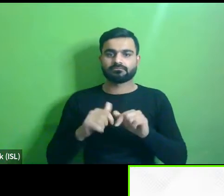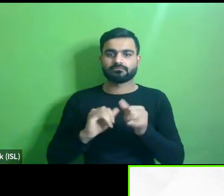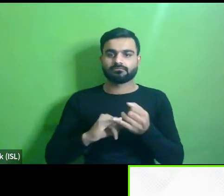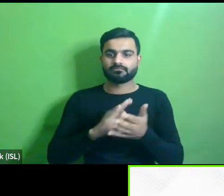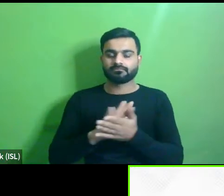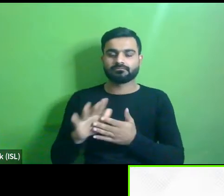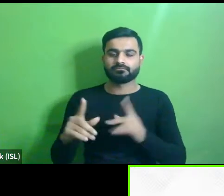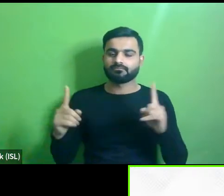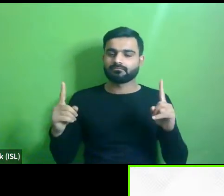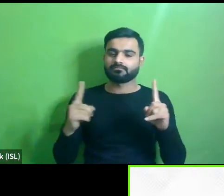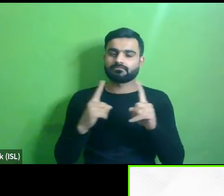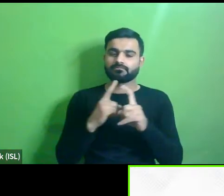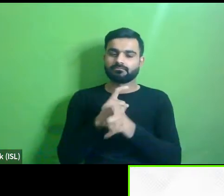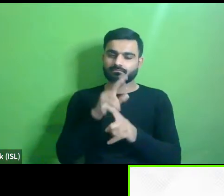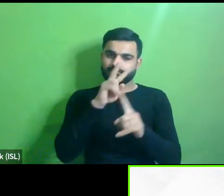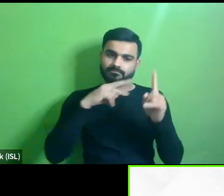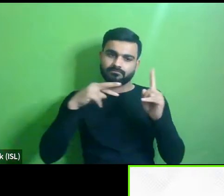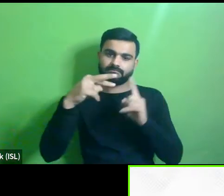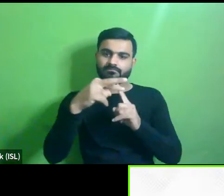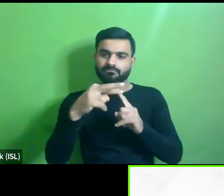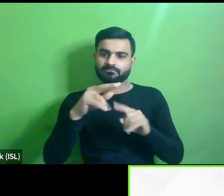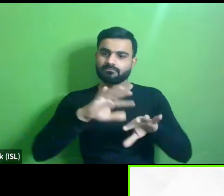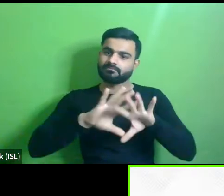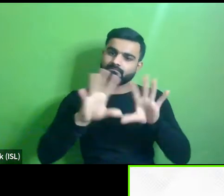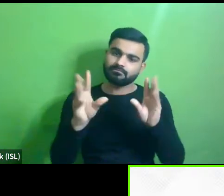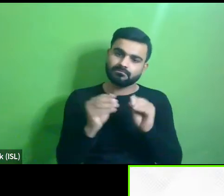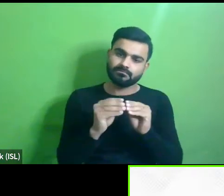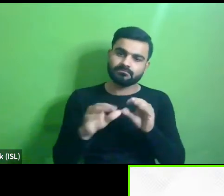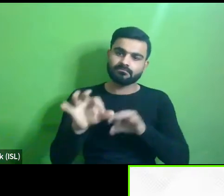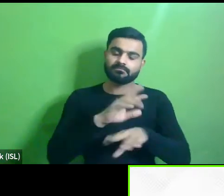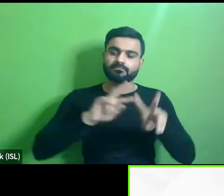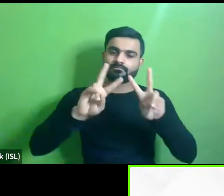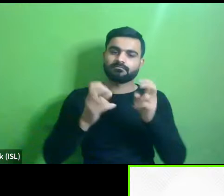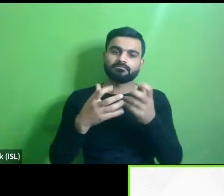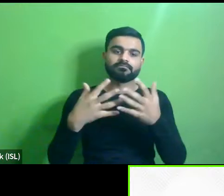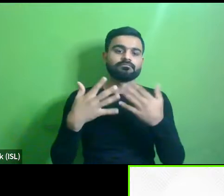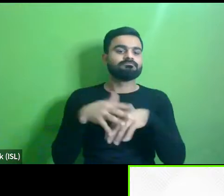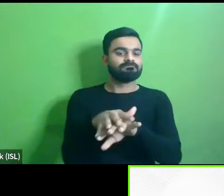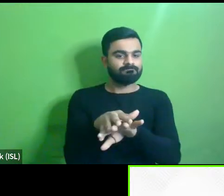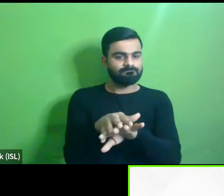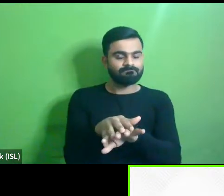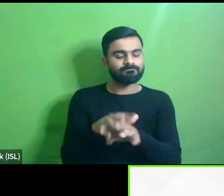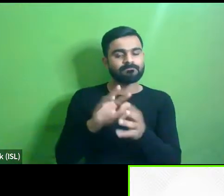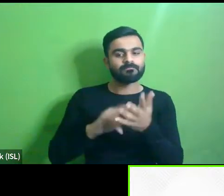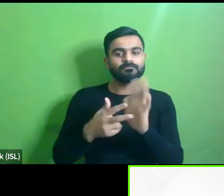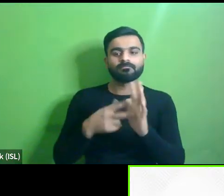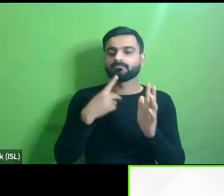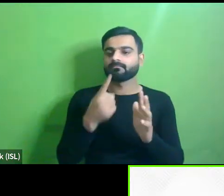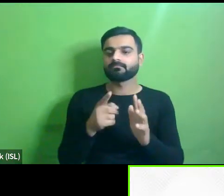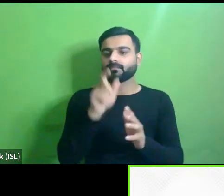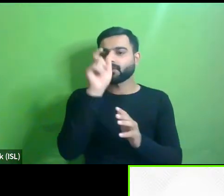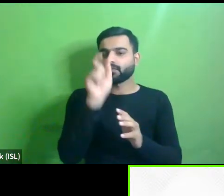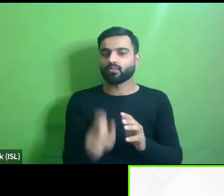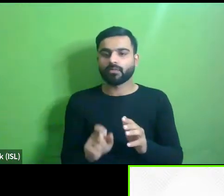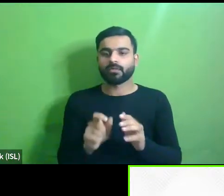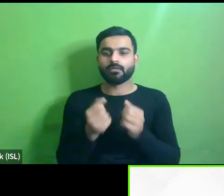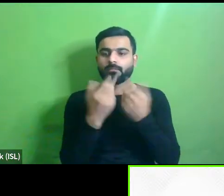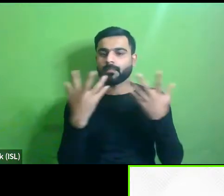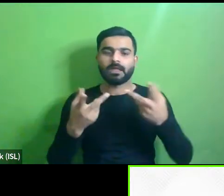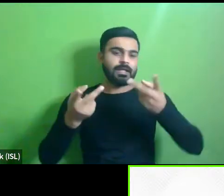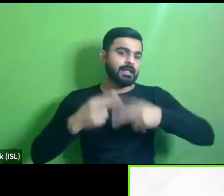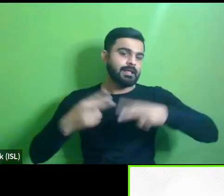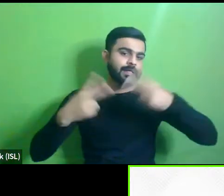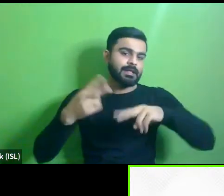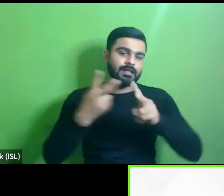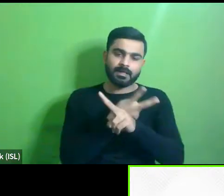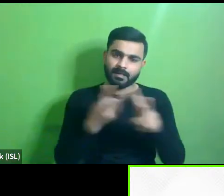very comprehensive view on uh the entire uh definition of inclusivity uh inclusivity as a word itself has many interpretation um